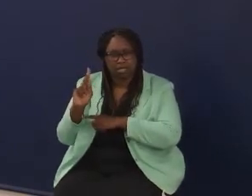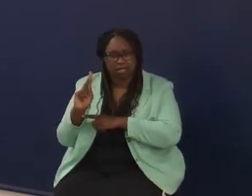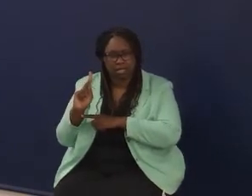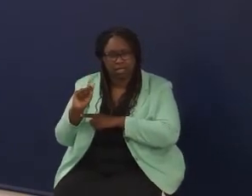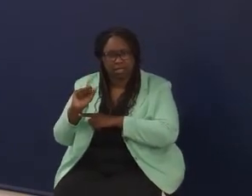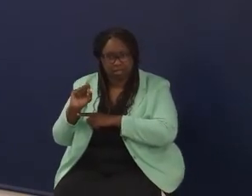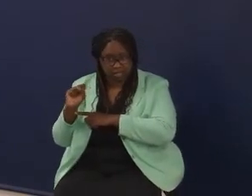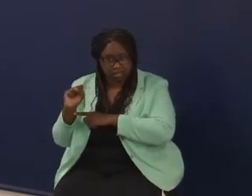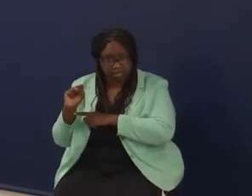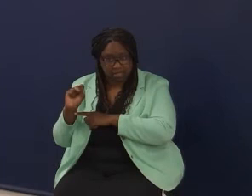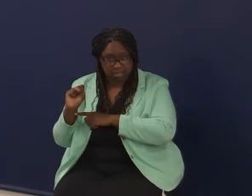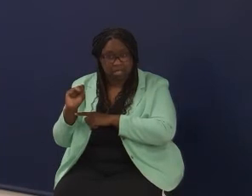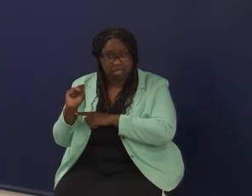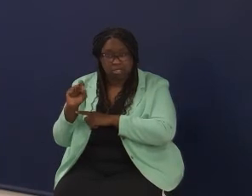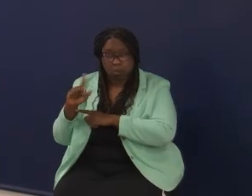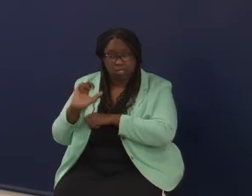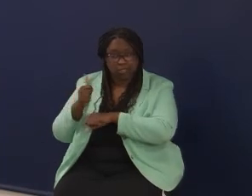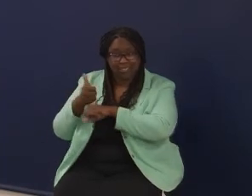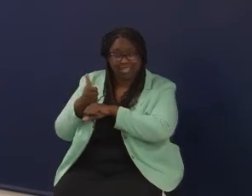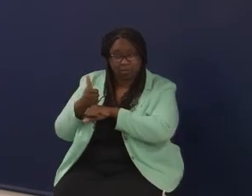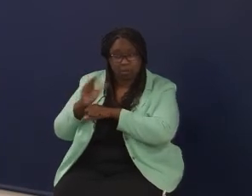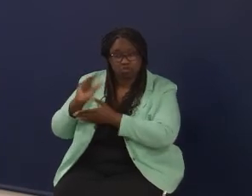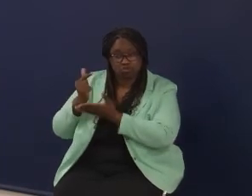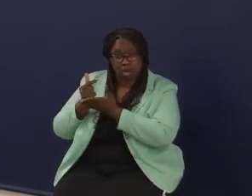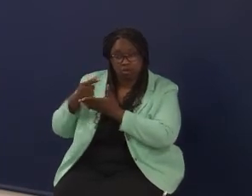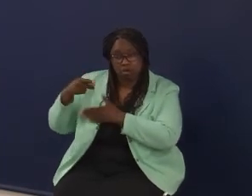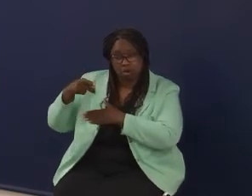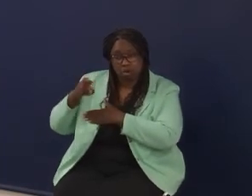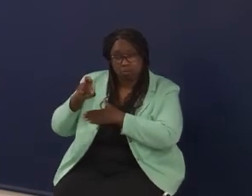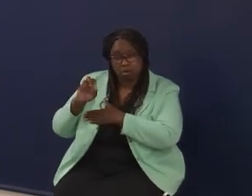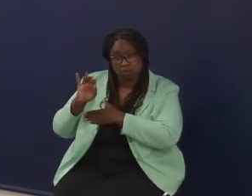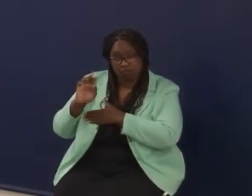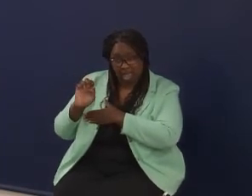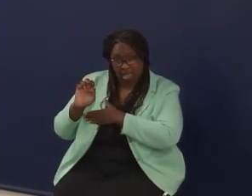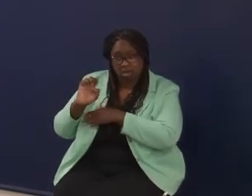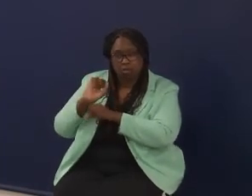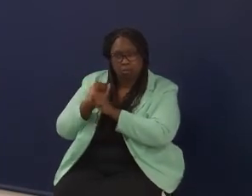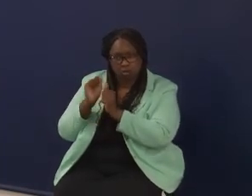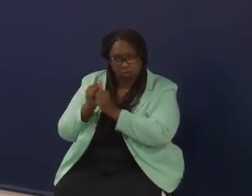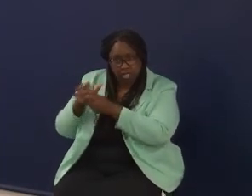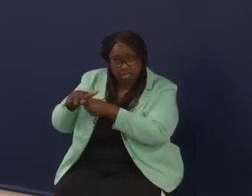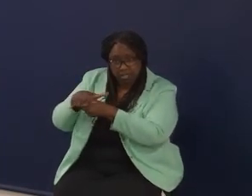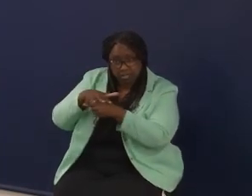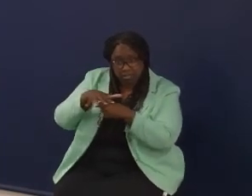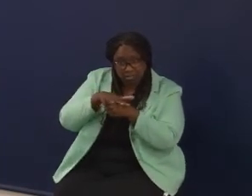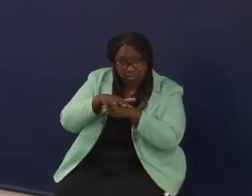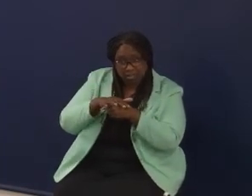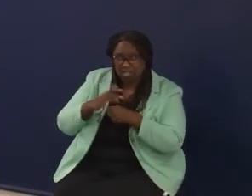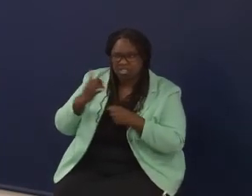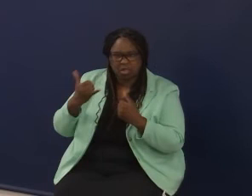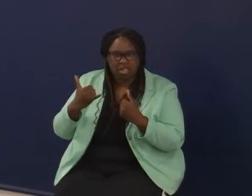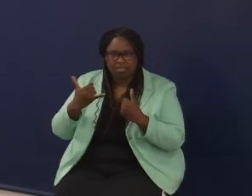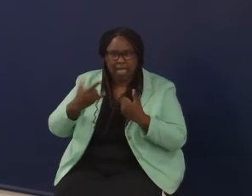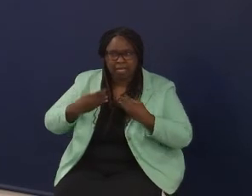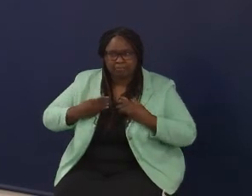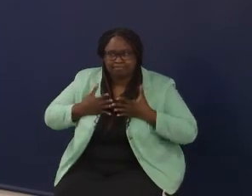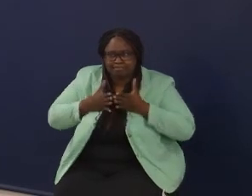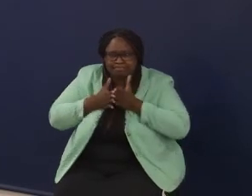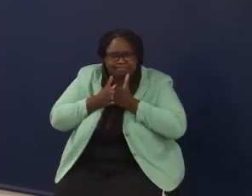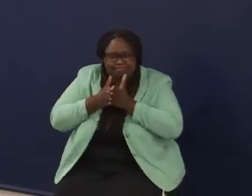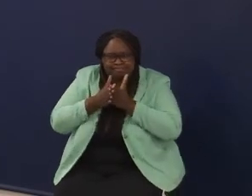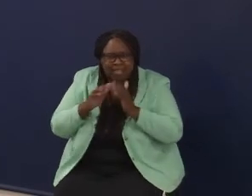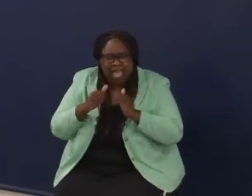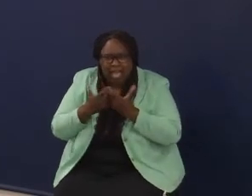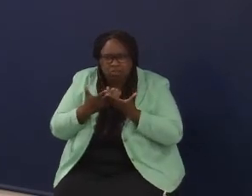the other year and did a profile of a graduate and could work with districts. How do we reignite that going forward? What are some things that